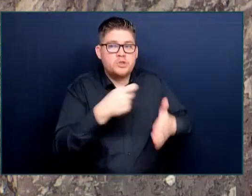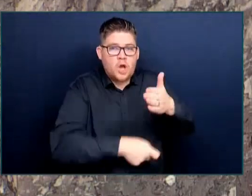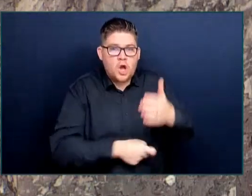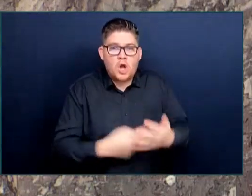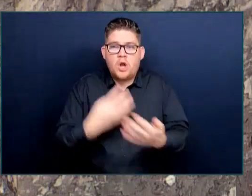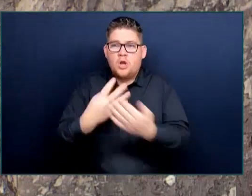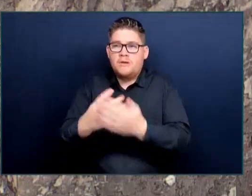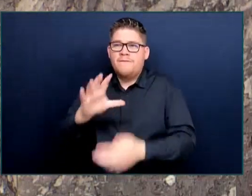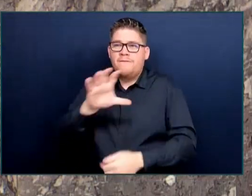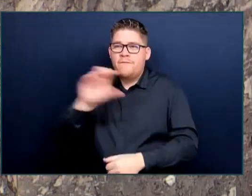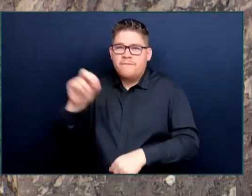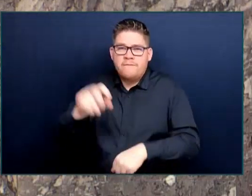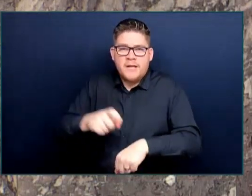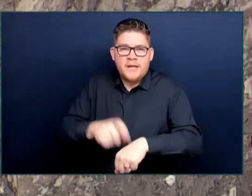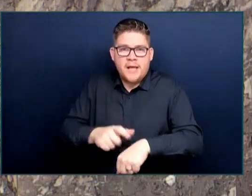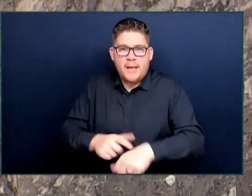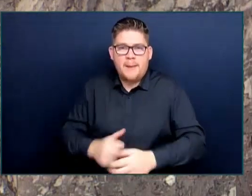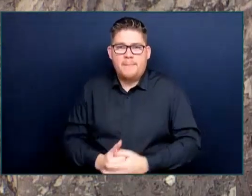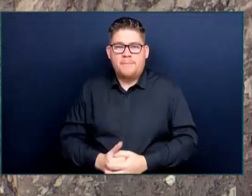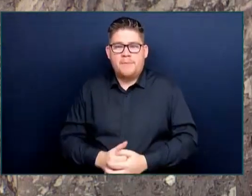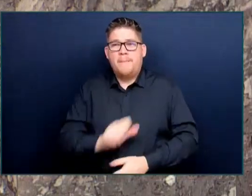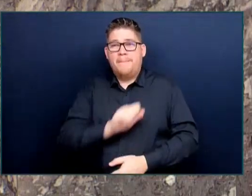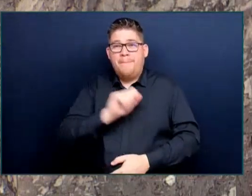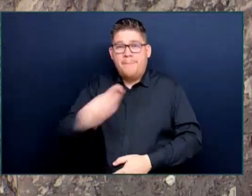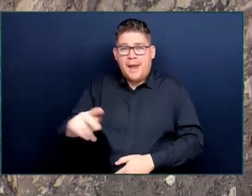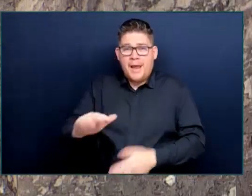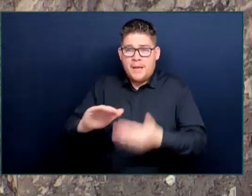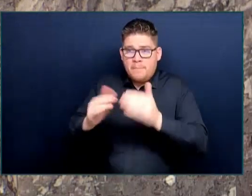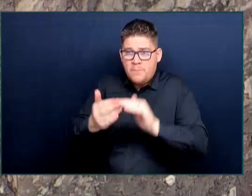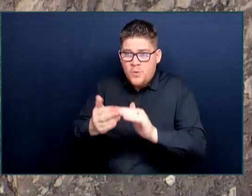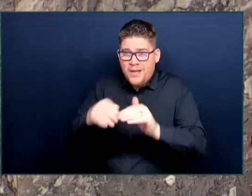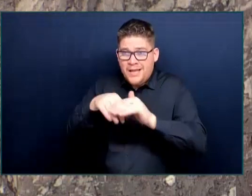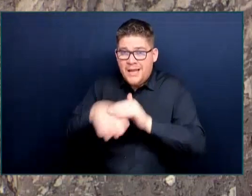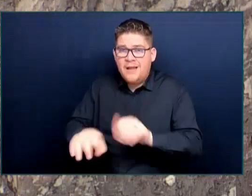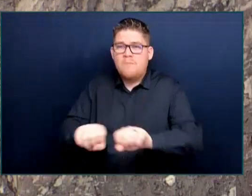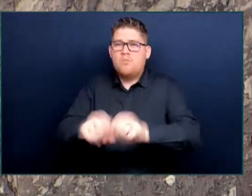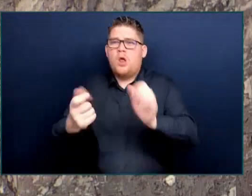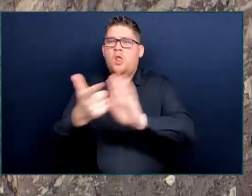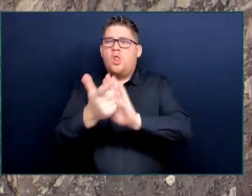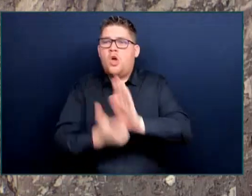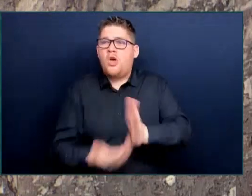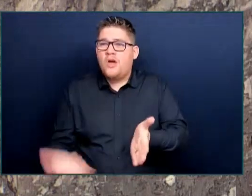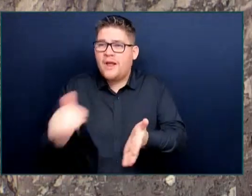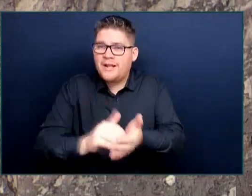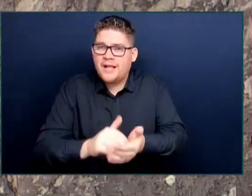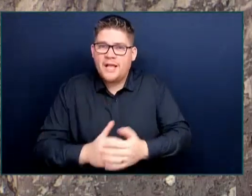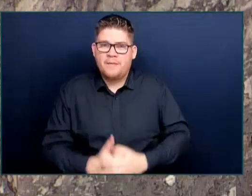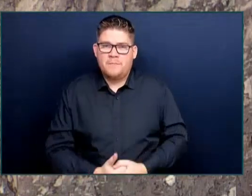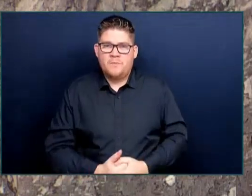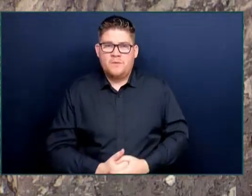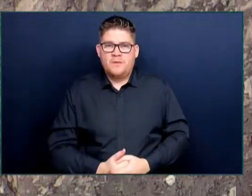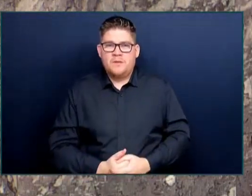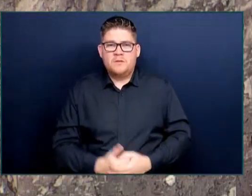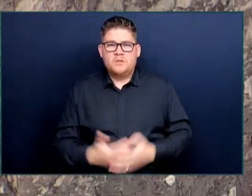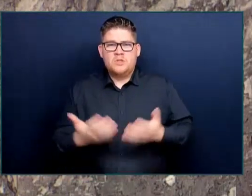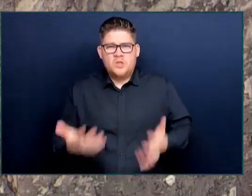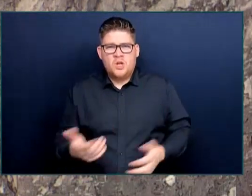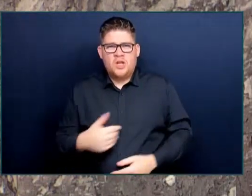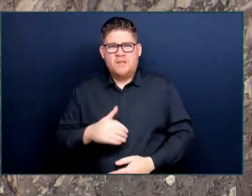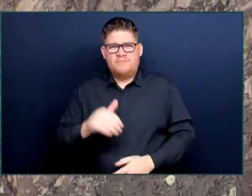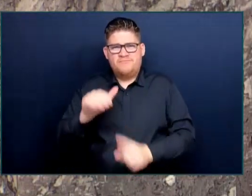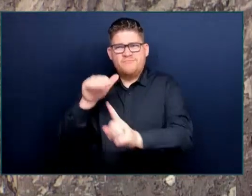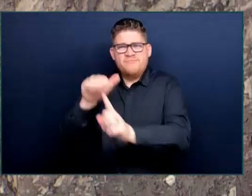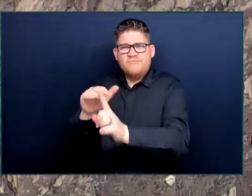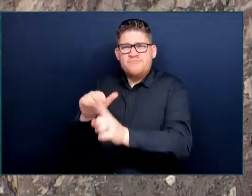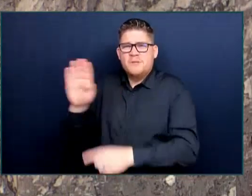When will the catch-and-release Premier prioritise the rights of victims to feel safe over the